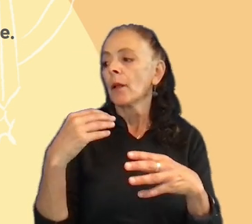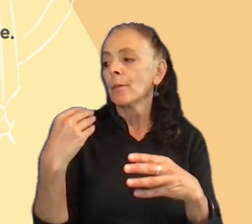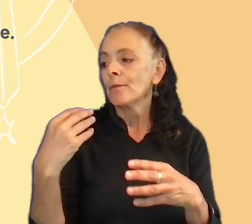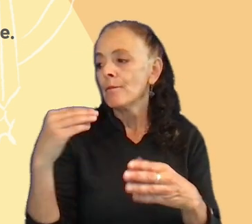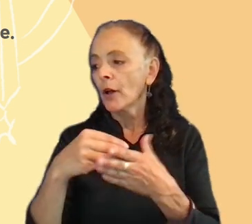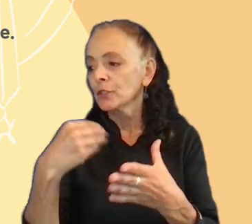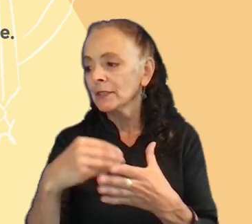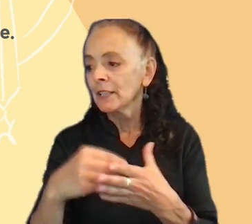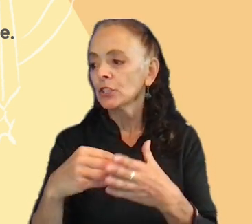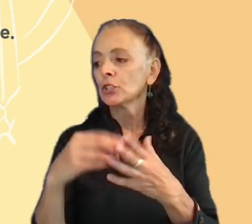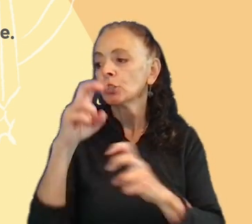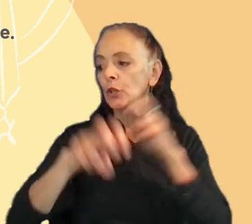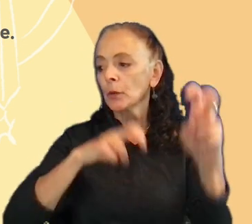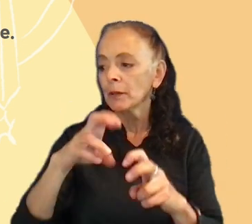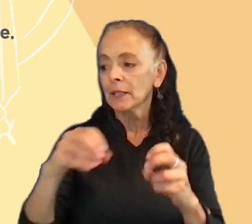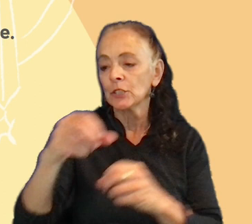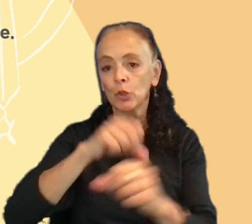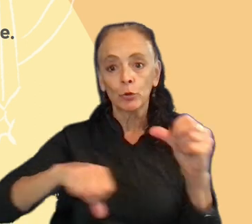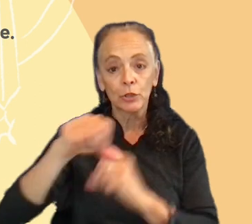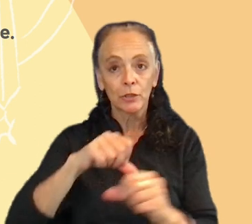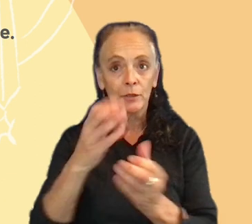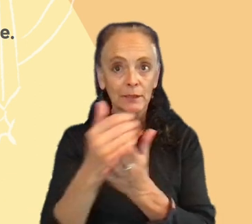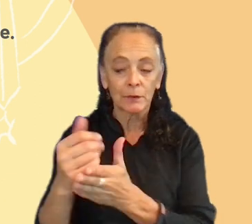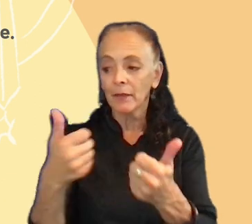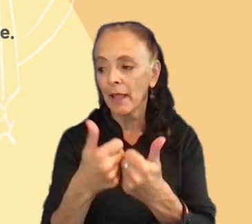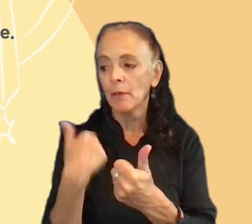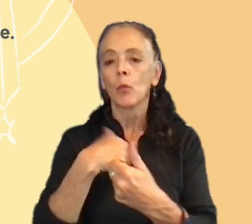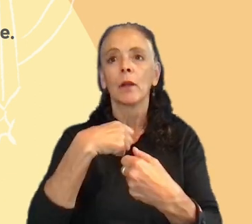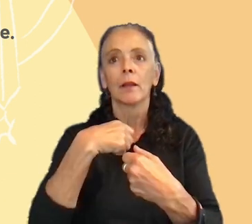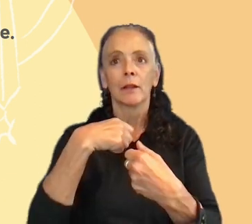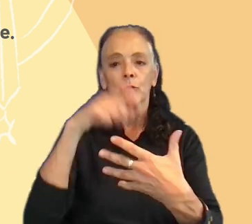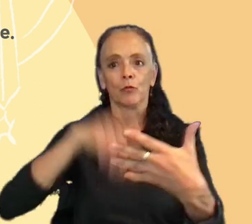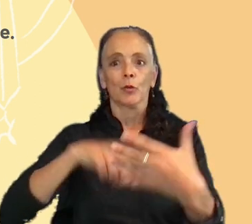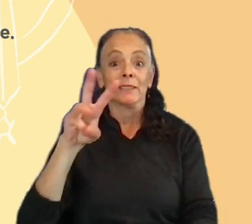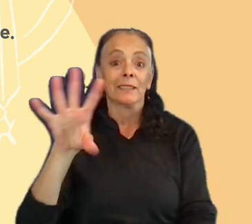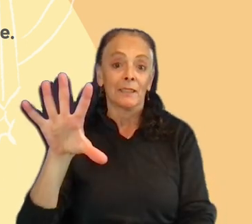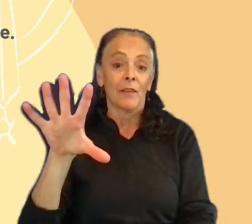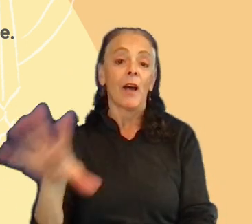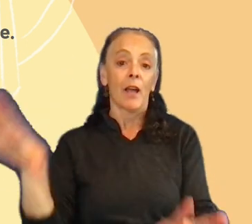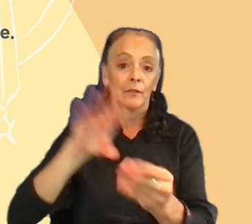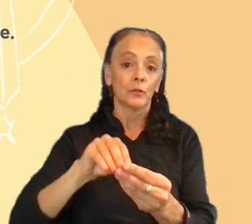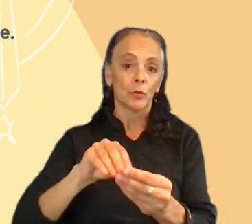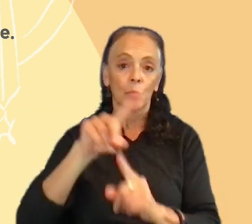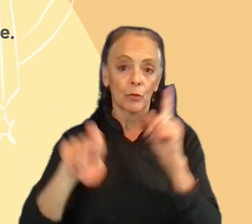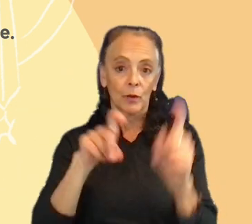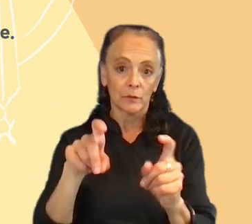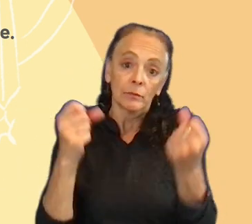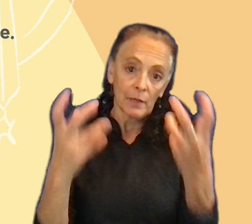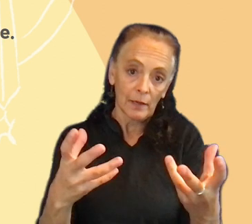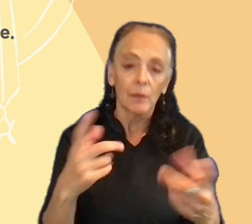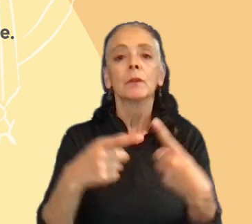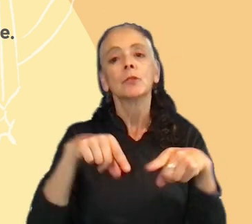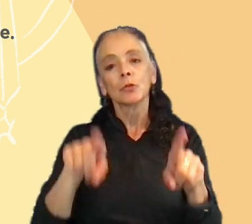And we created 65 total questions. A lot of them. But when testing